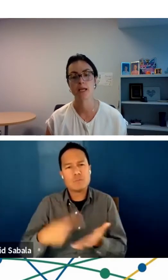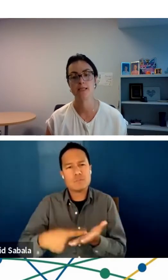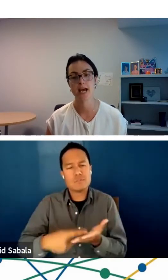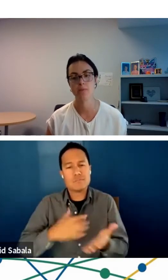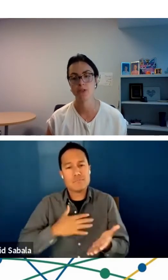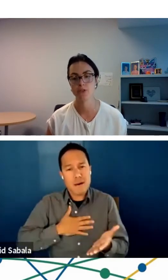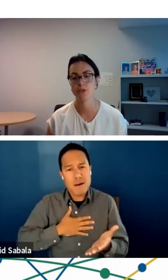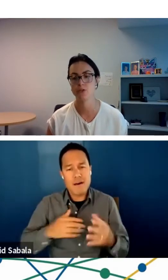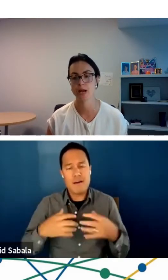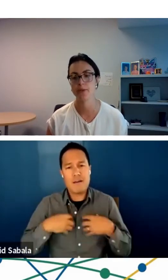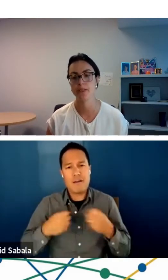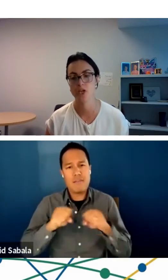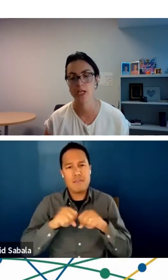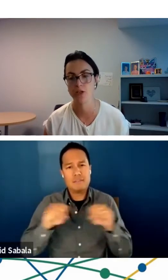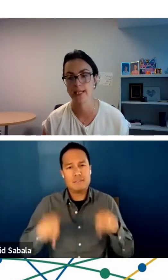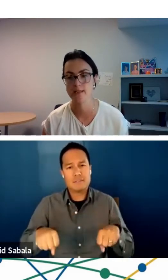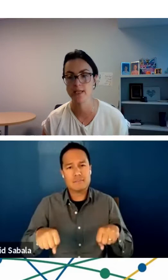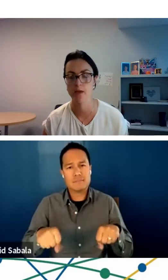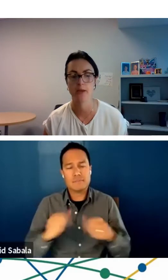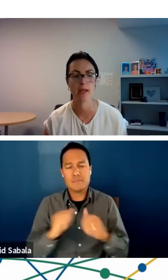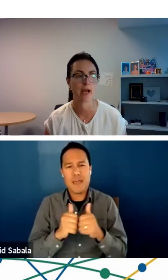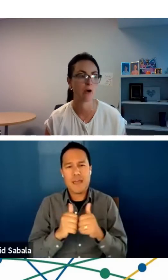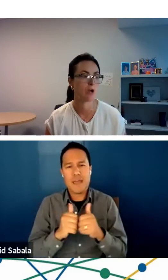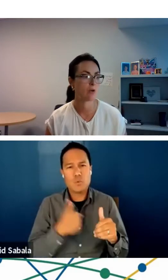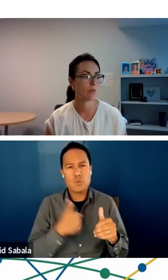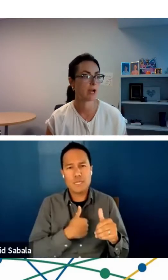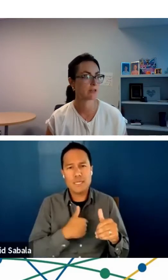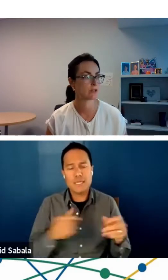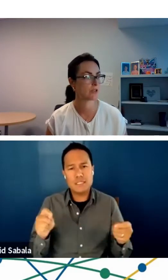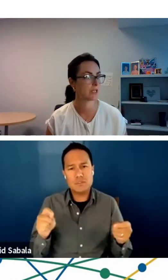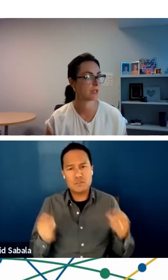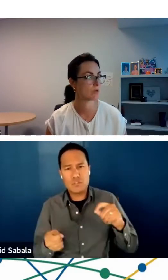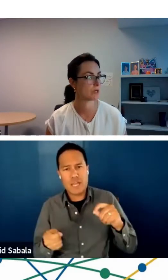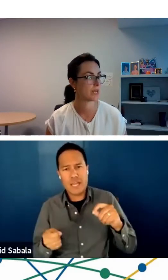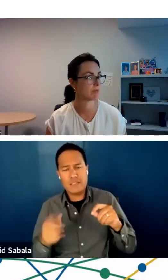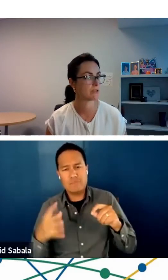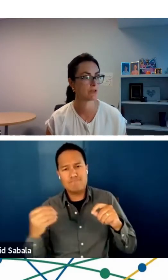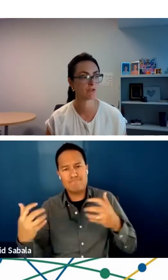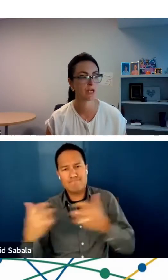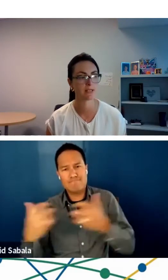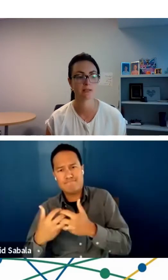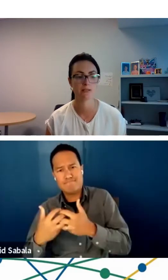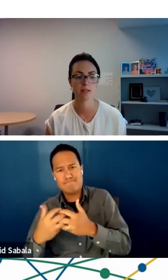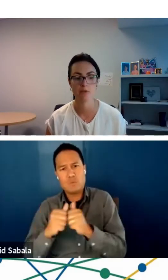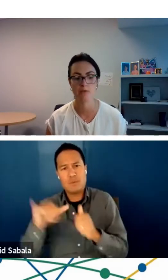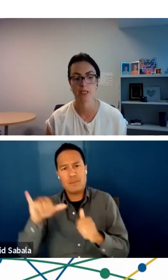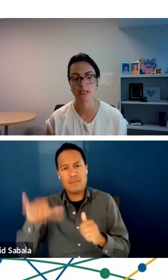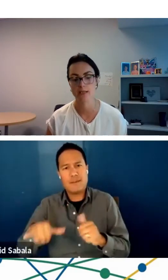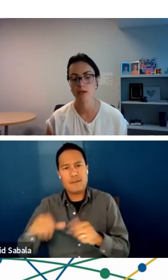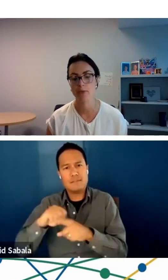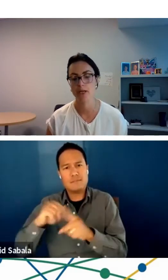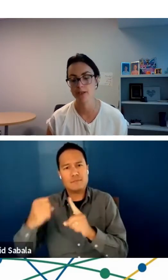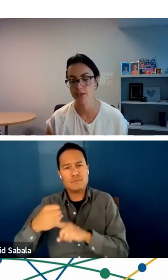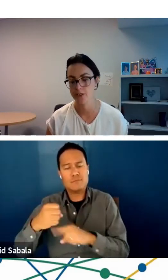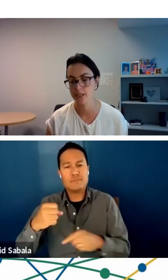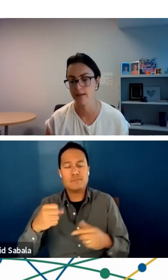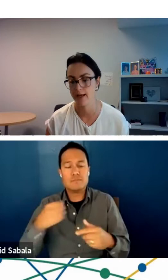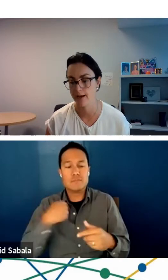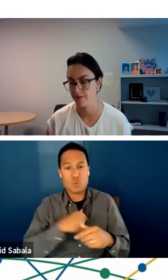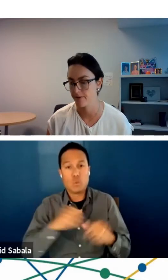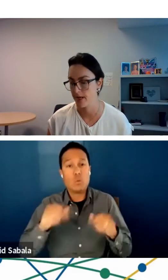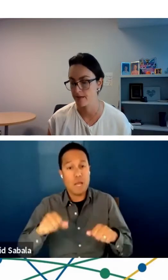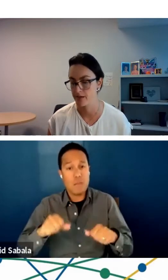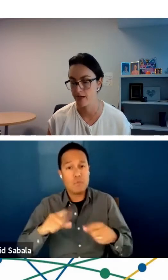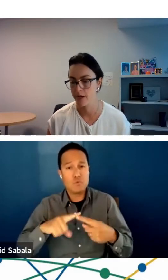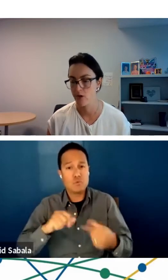adapted to this rapidly changing landscape and how we actually were able to address some of these barriers to